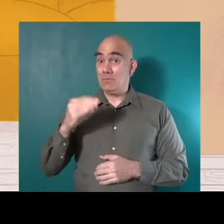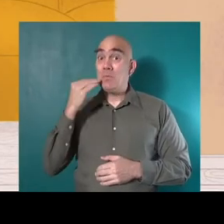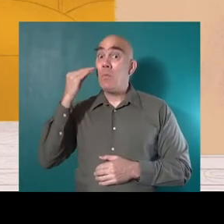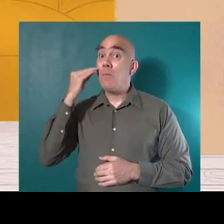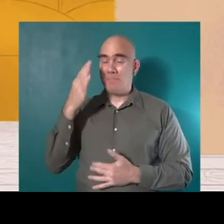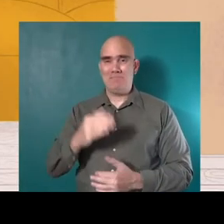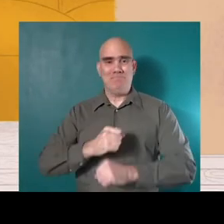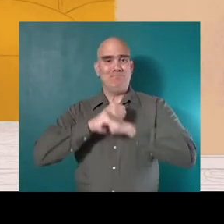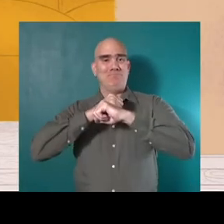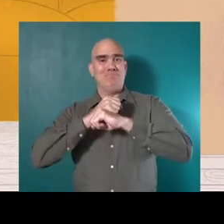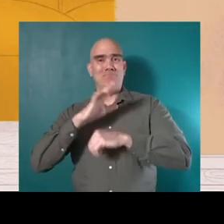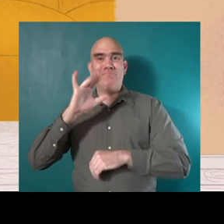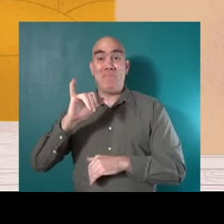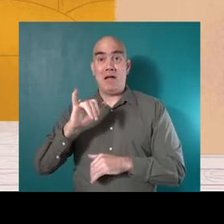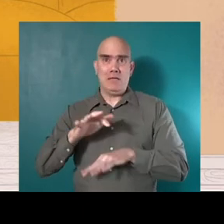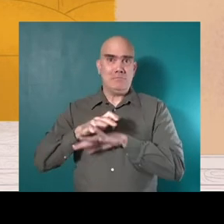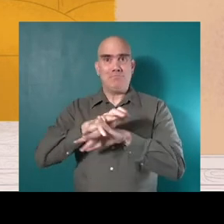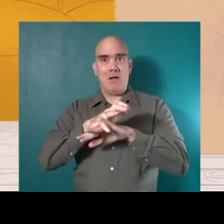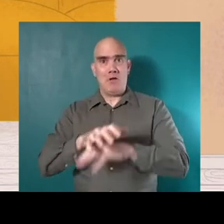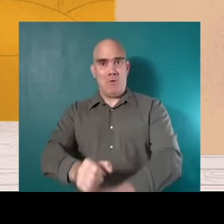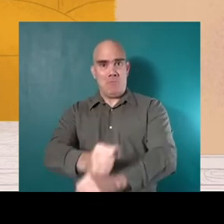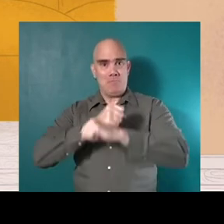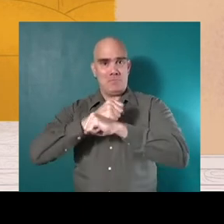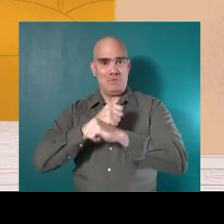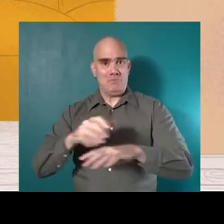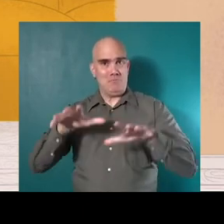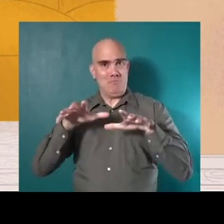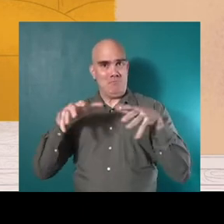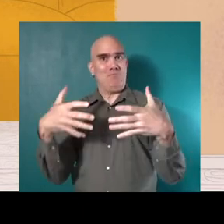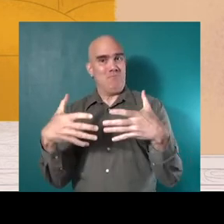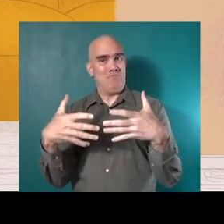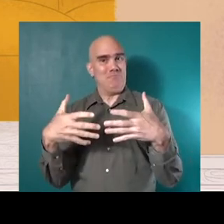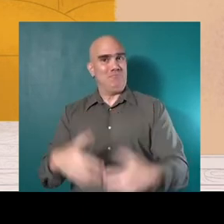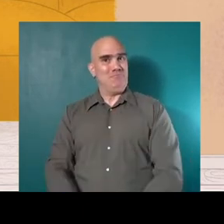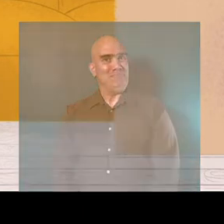This home is guarded by the Spider Protection School.